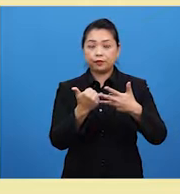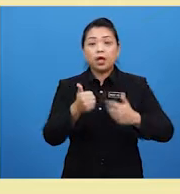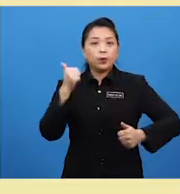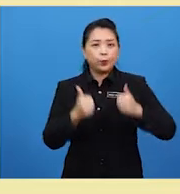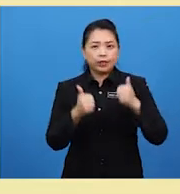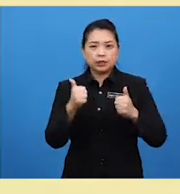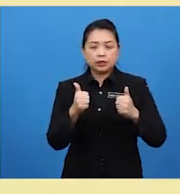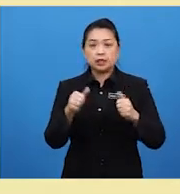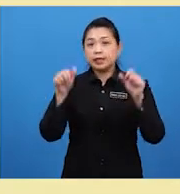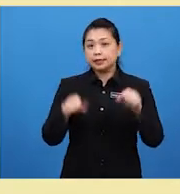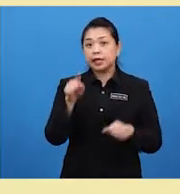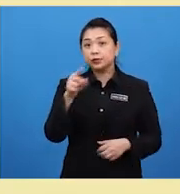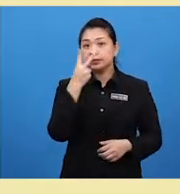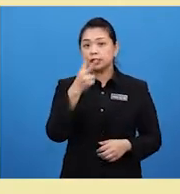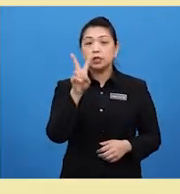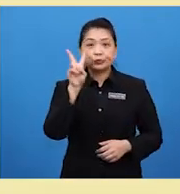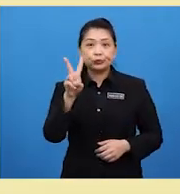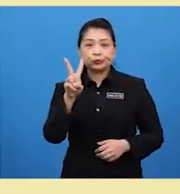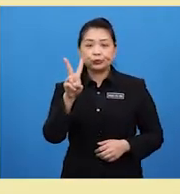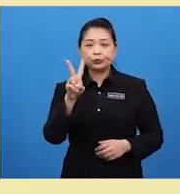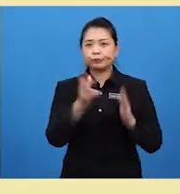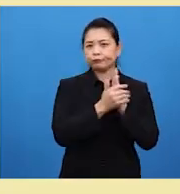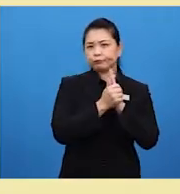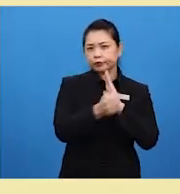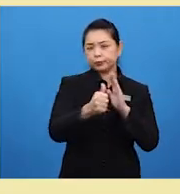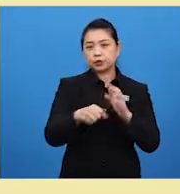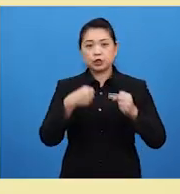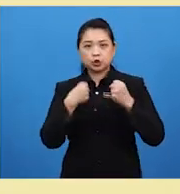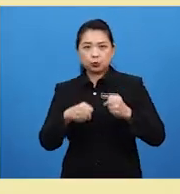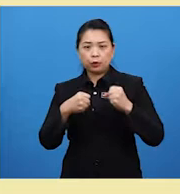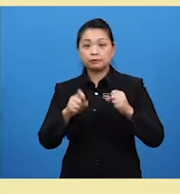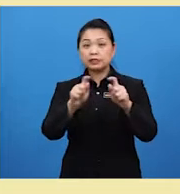which advert can you see two professional sports teams?